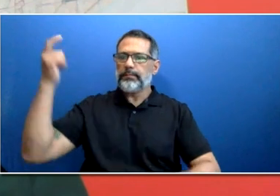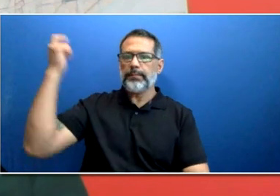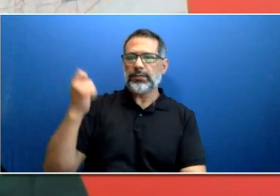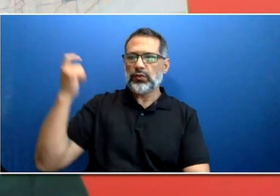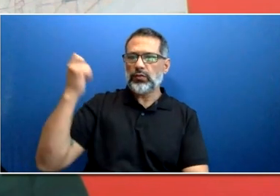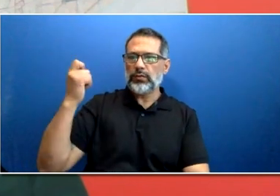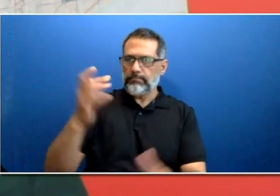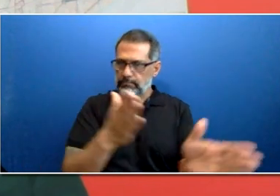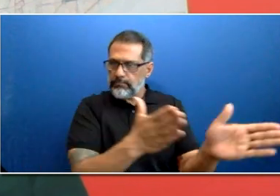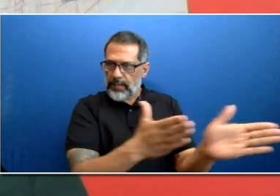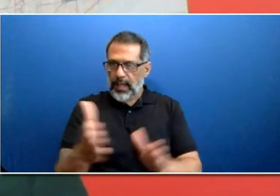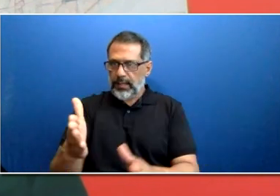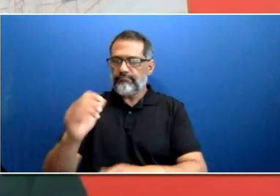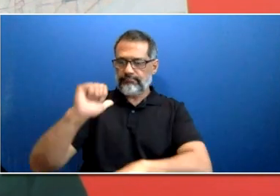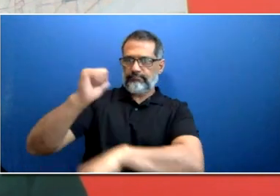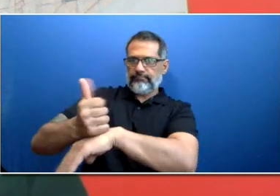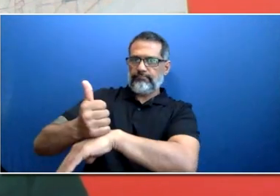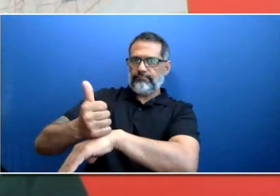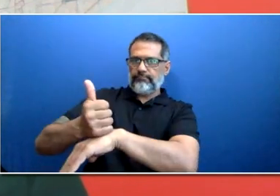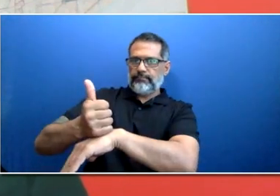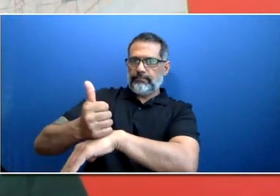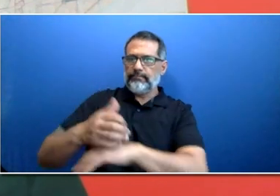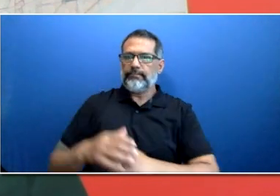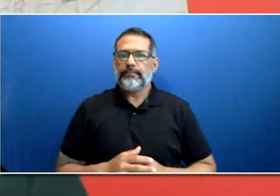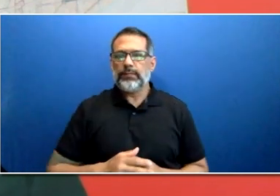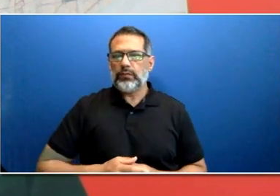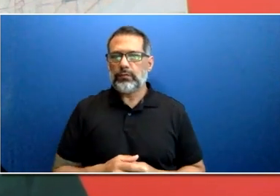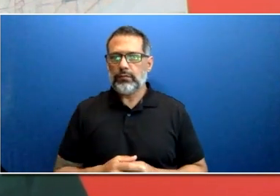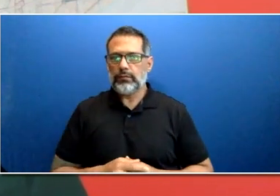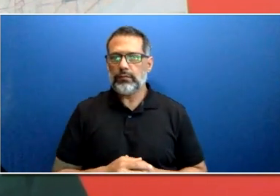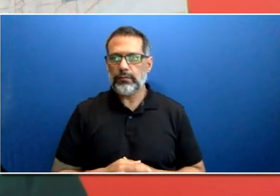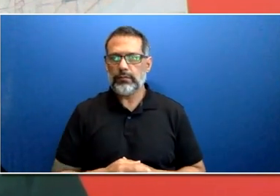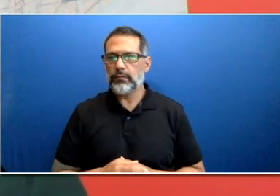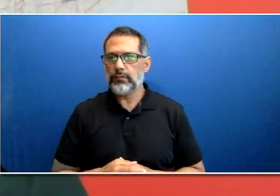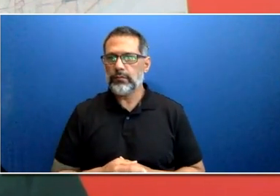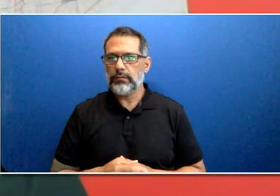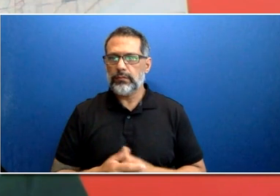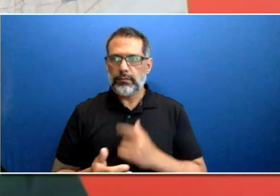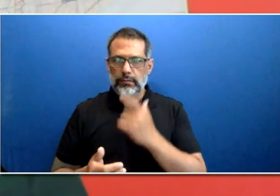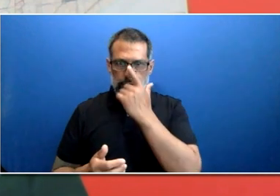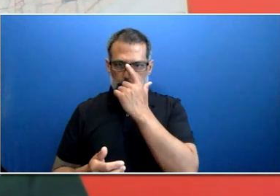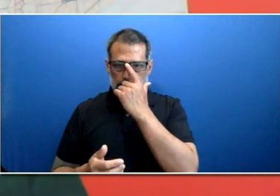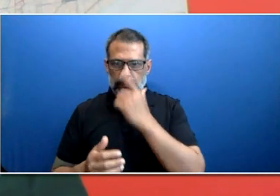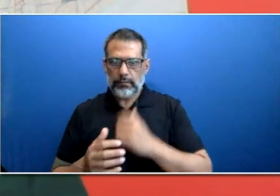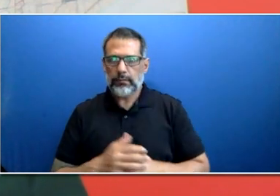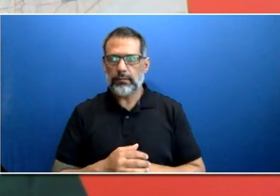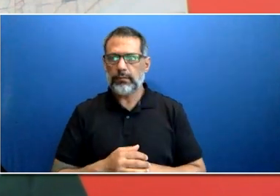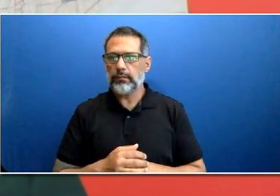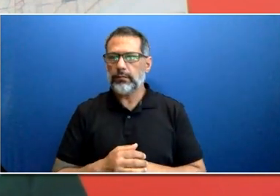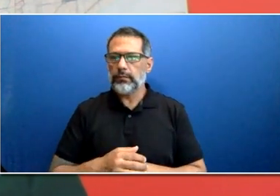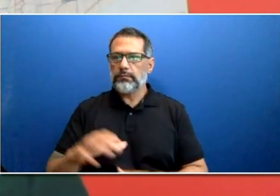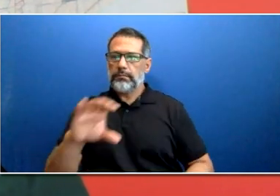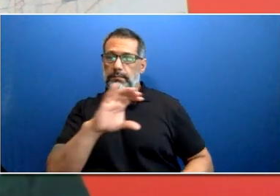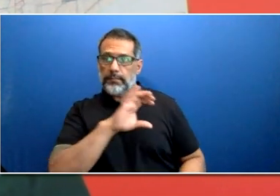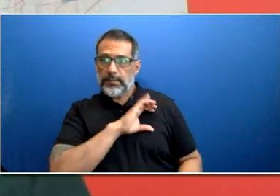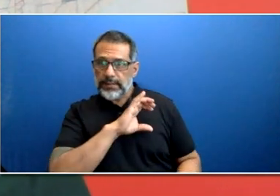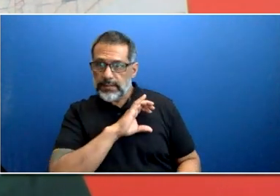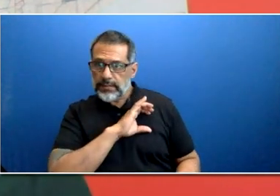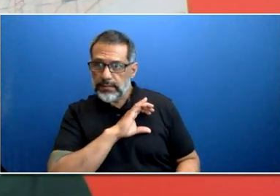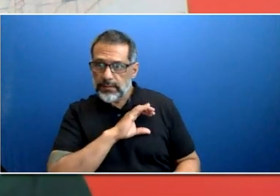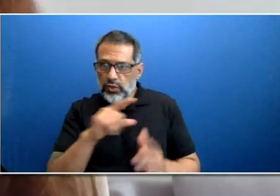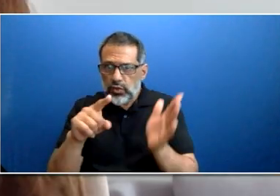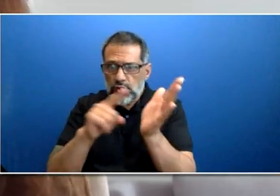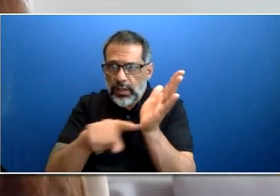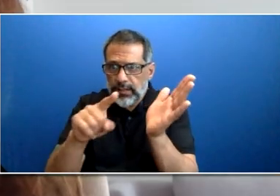So, do you process a criminal record search? What happens if I have a criminal record? Basso, can you answer that question?